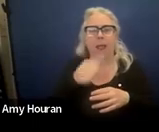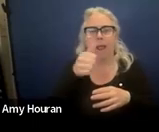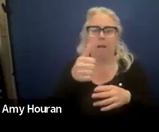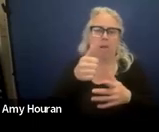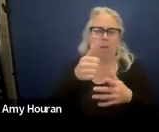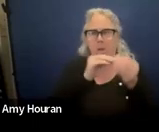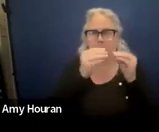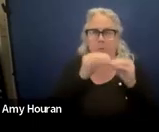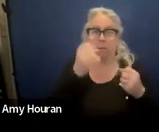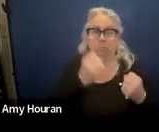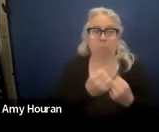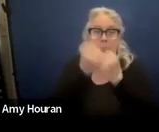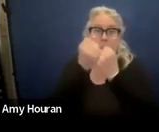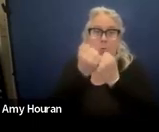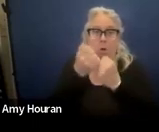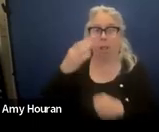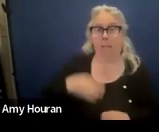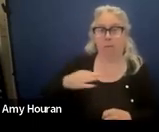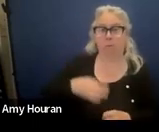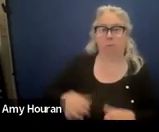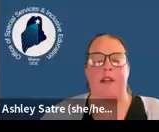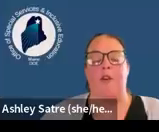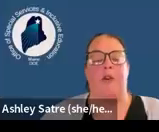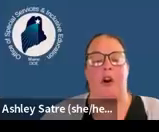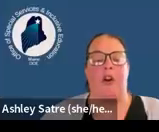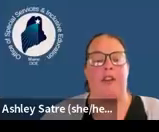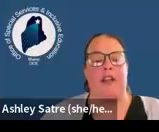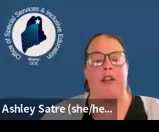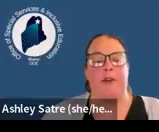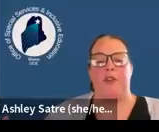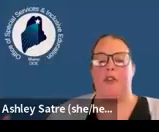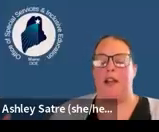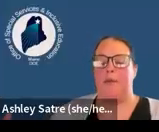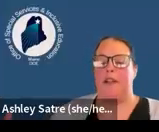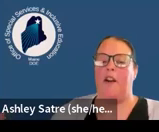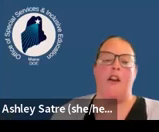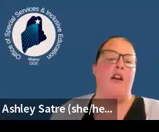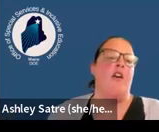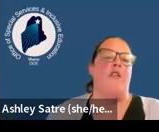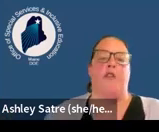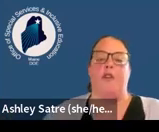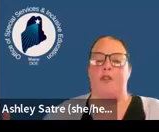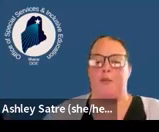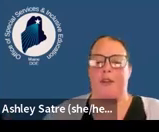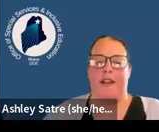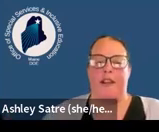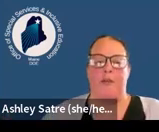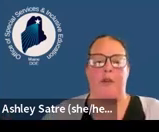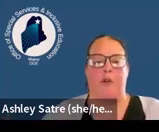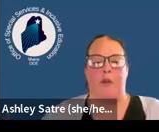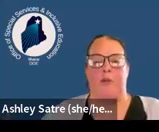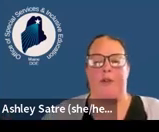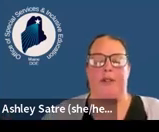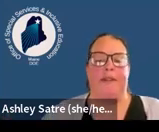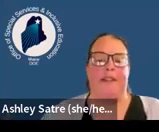make sure you start thinking about your alignment here or are thinking about your alignment here for a student with academic goals we would expect to